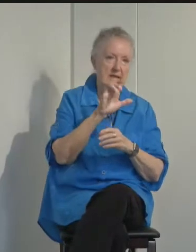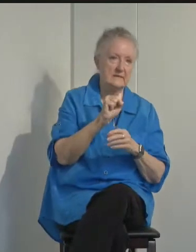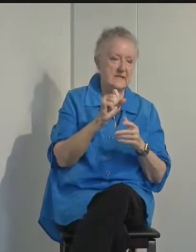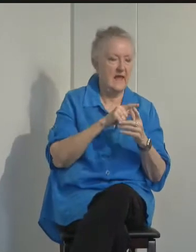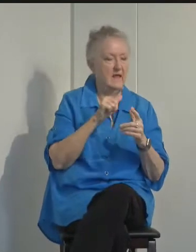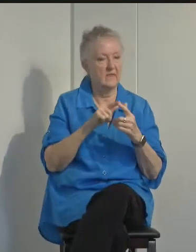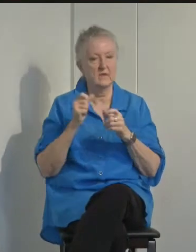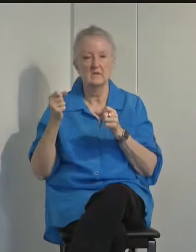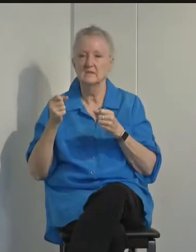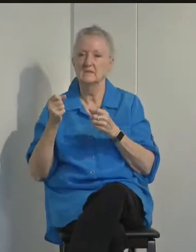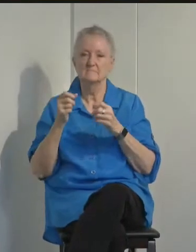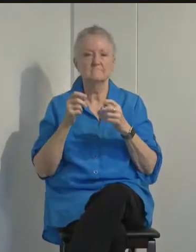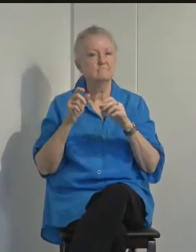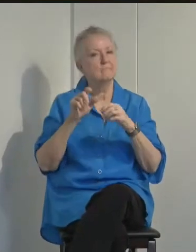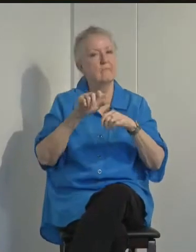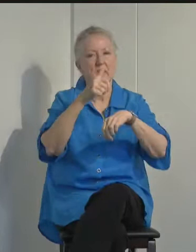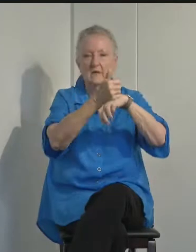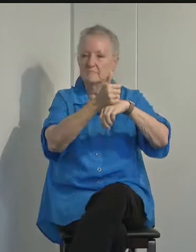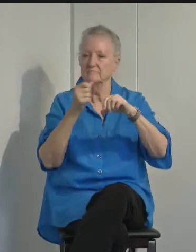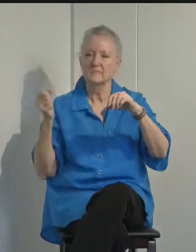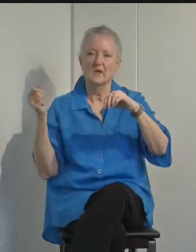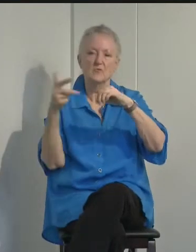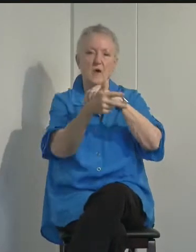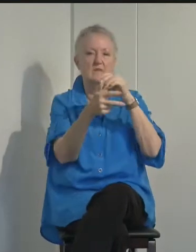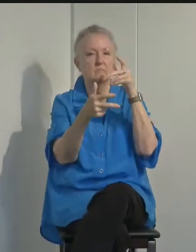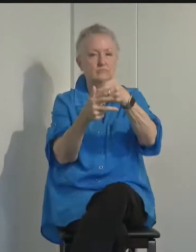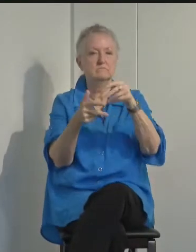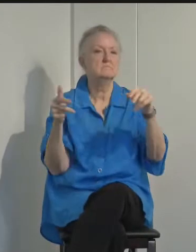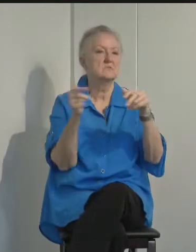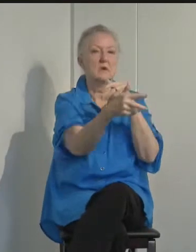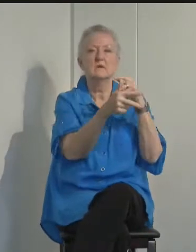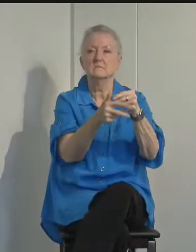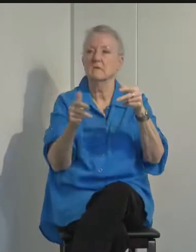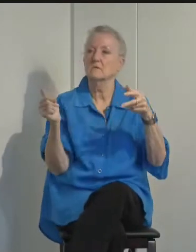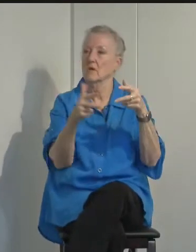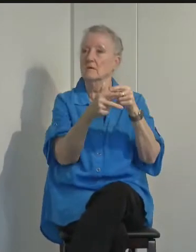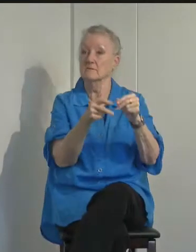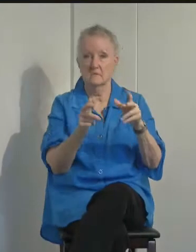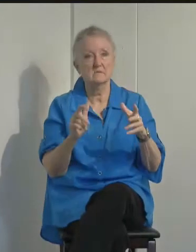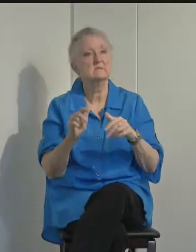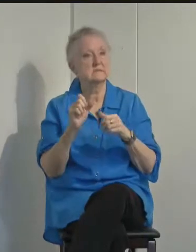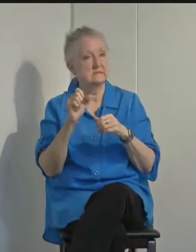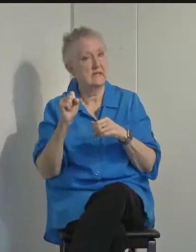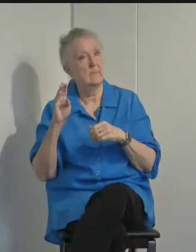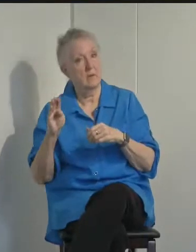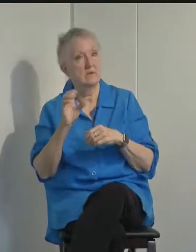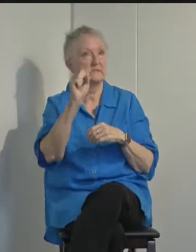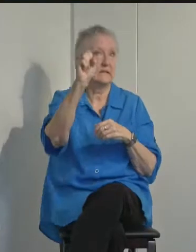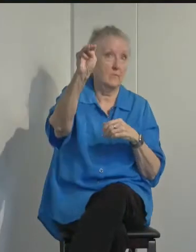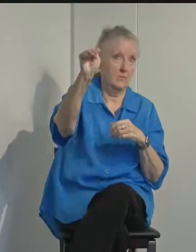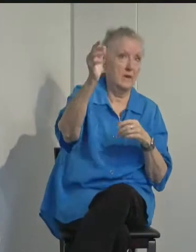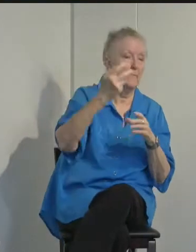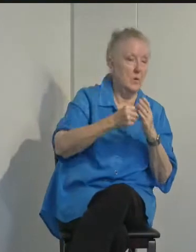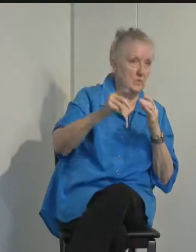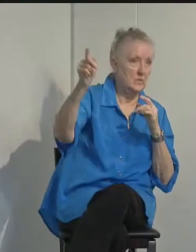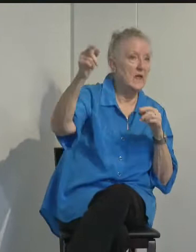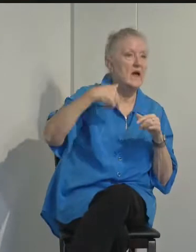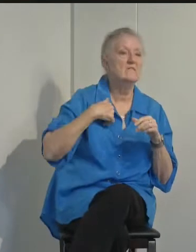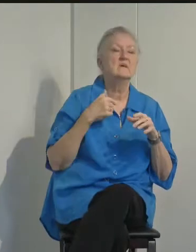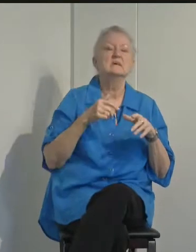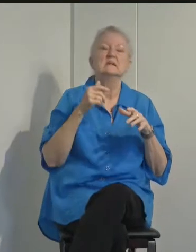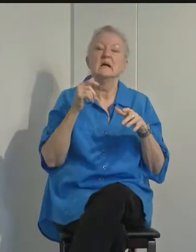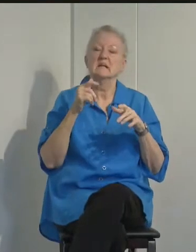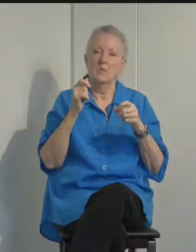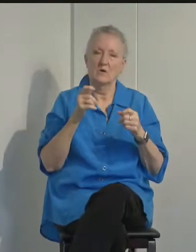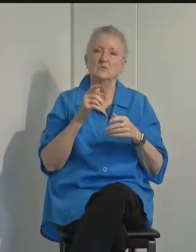-Up Flu Shot Clinics in Santa Barbara, Lompoc, and Santa Maria. All residents are encouraged to get a flu shot by contacting their medical provider,